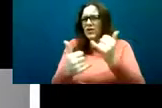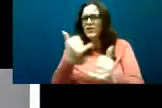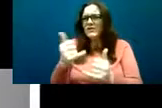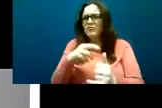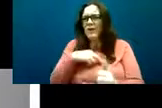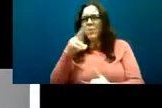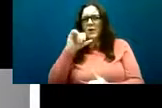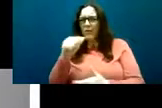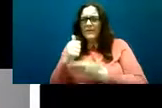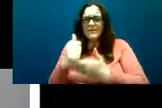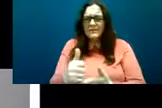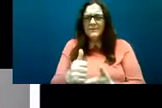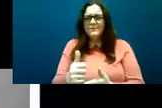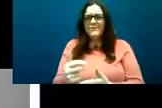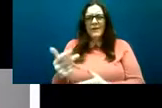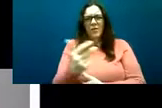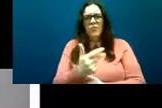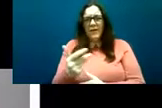which preceded their homelessness